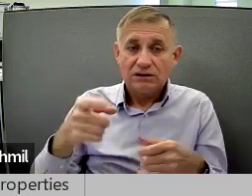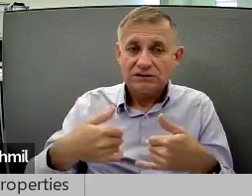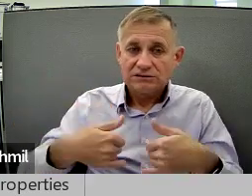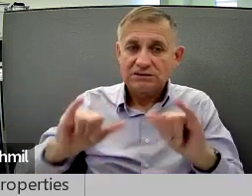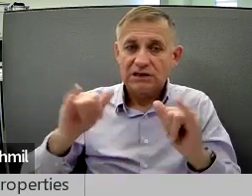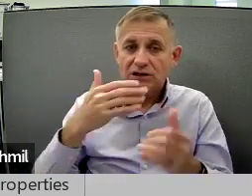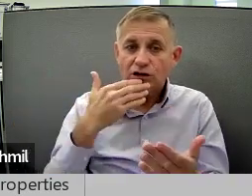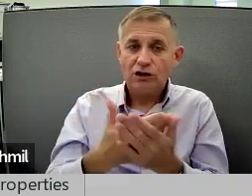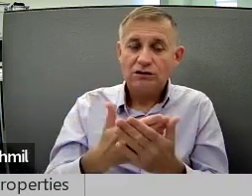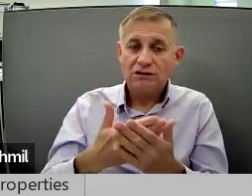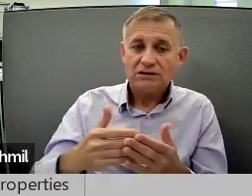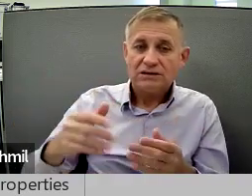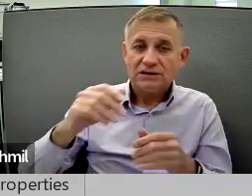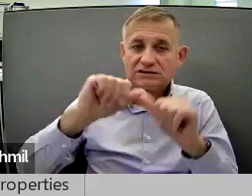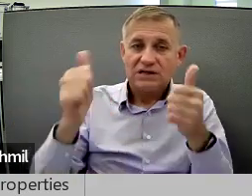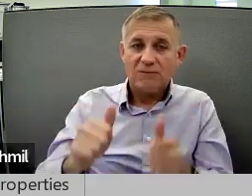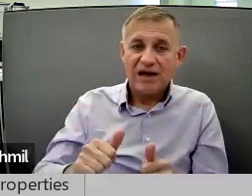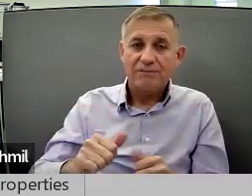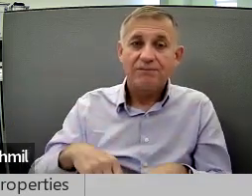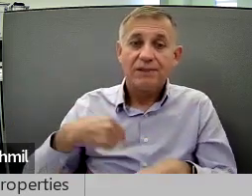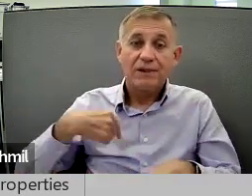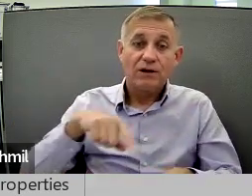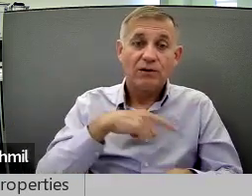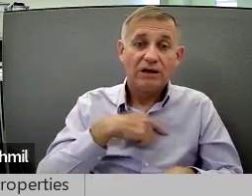that are still in good shape.